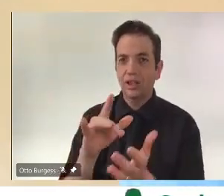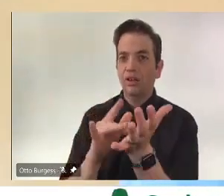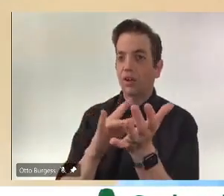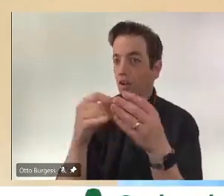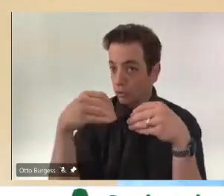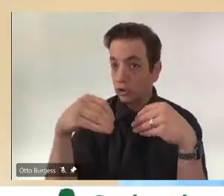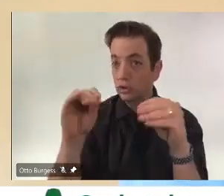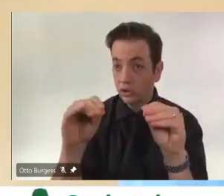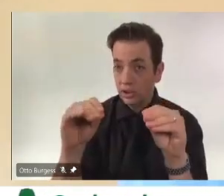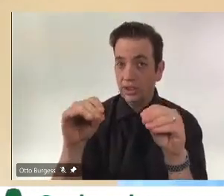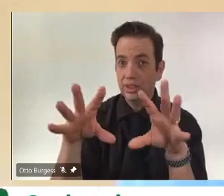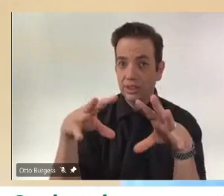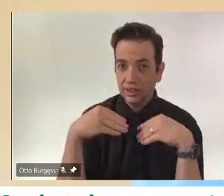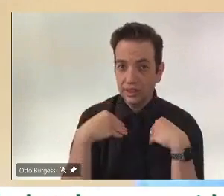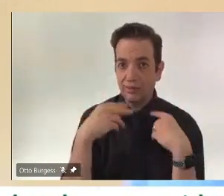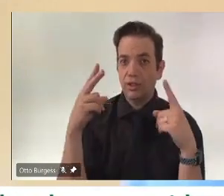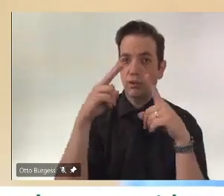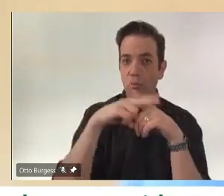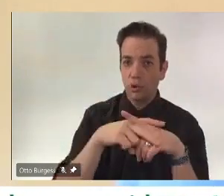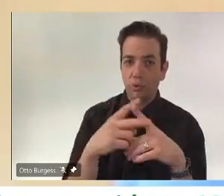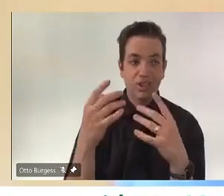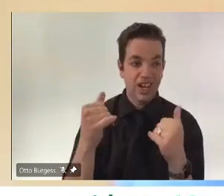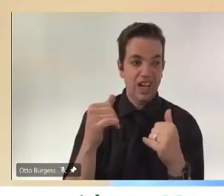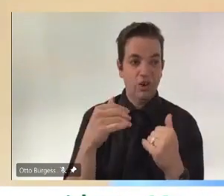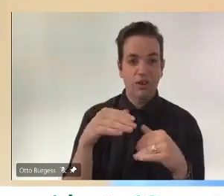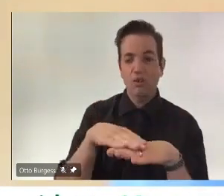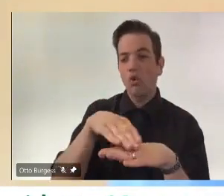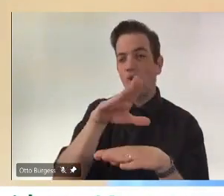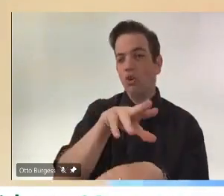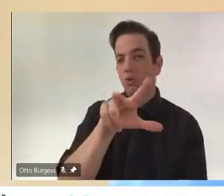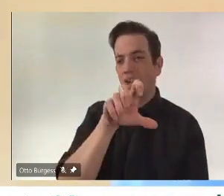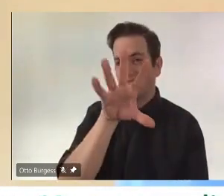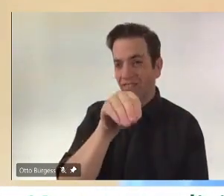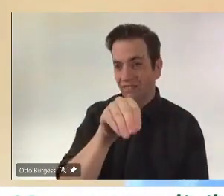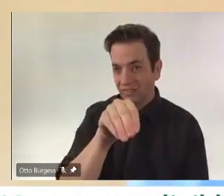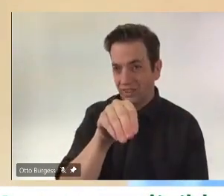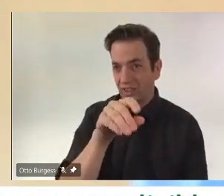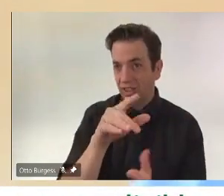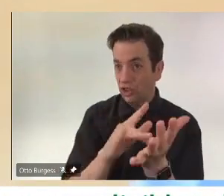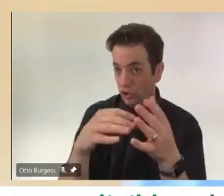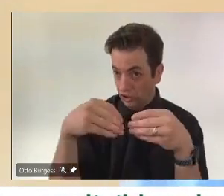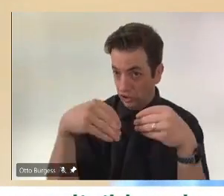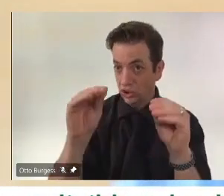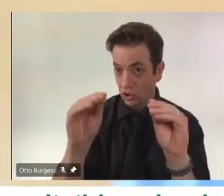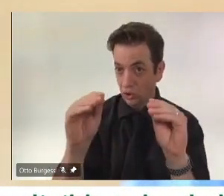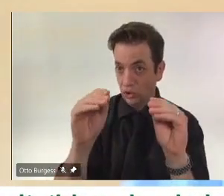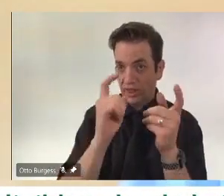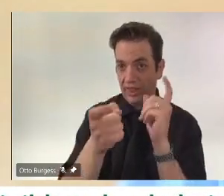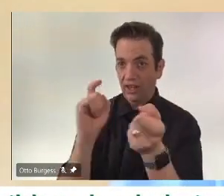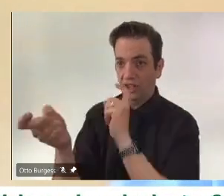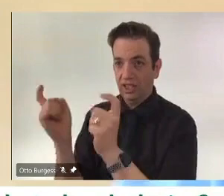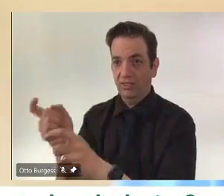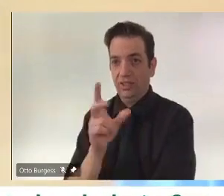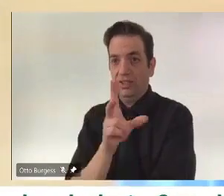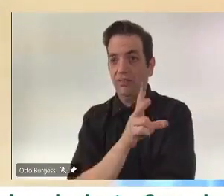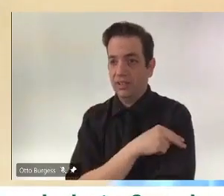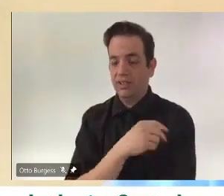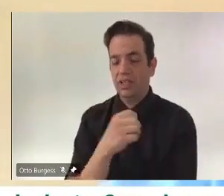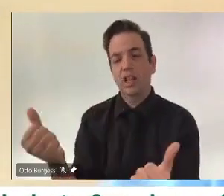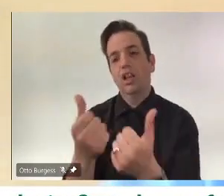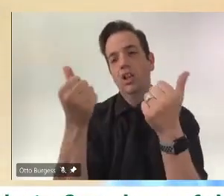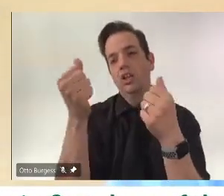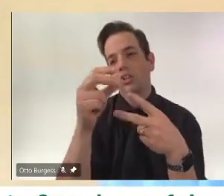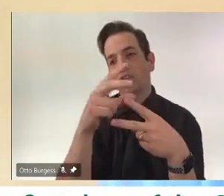to over 350 pharmacies, there's many more options. One of the big chains that we're trying to help support people through